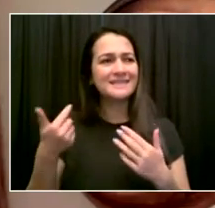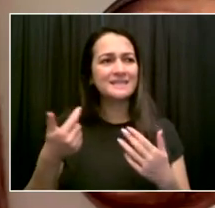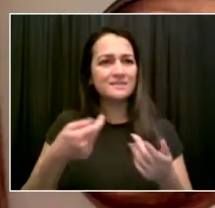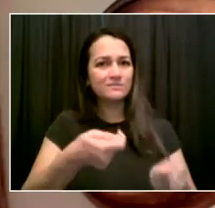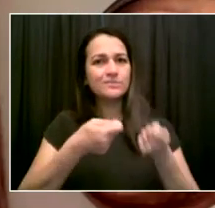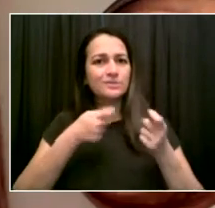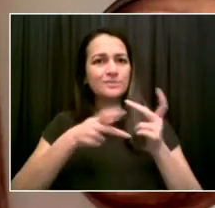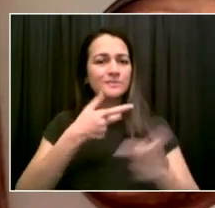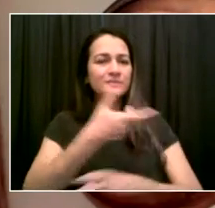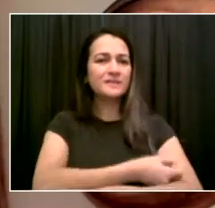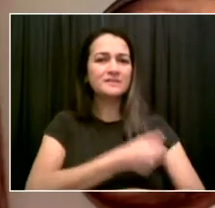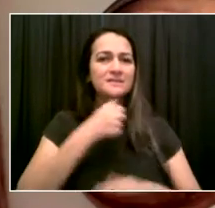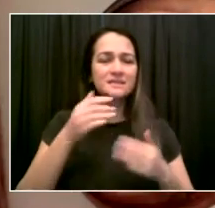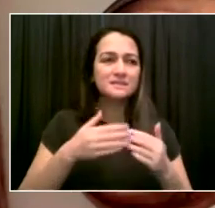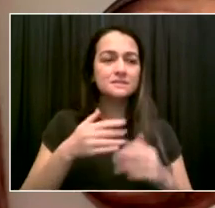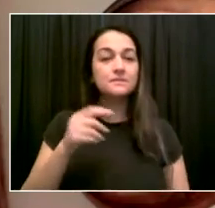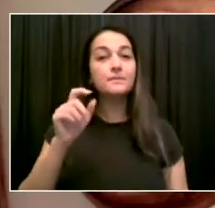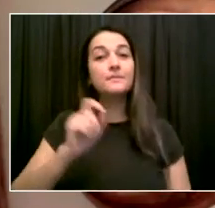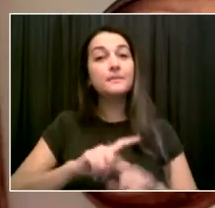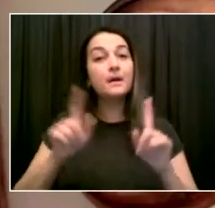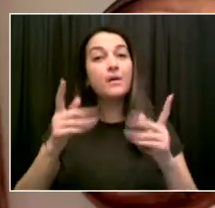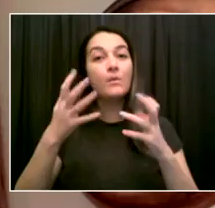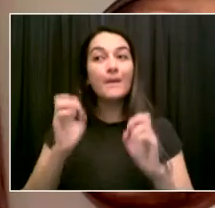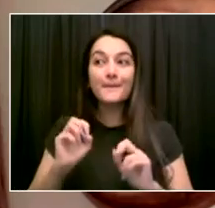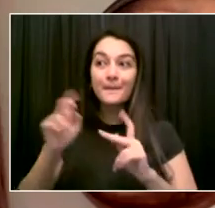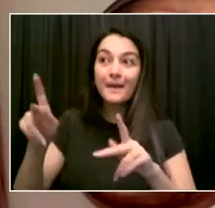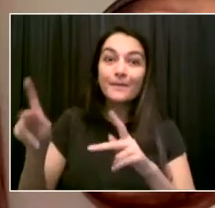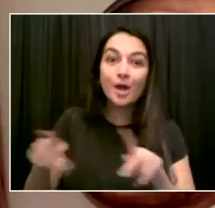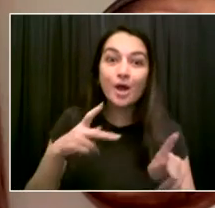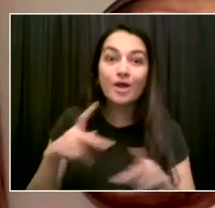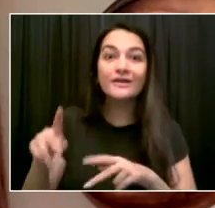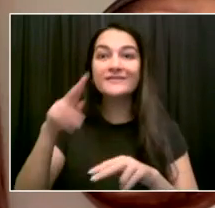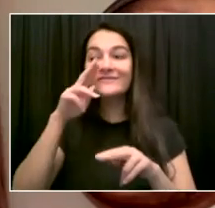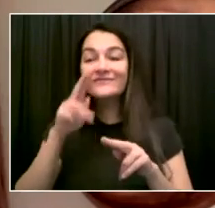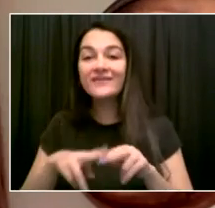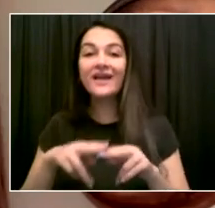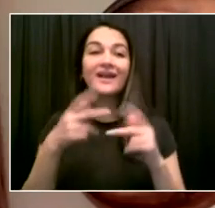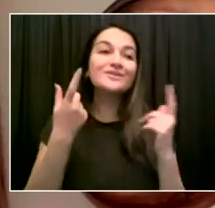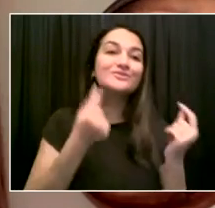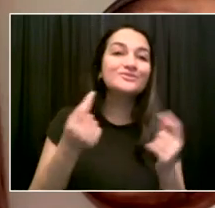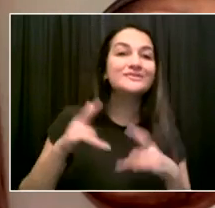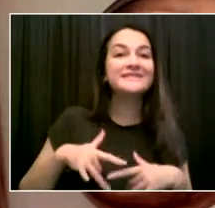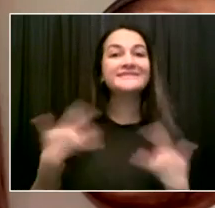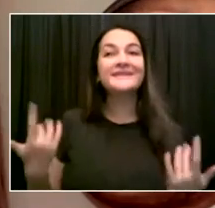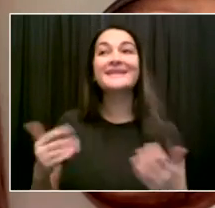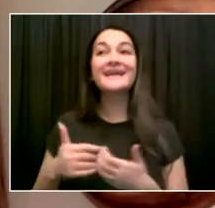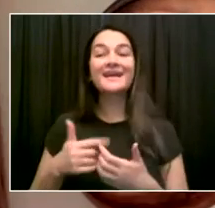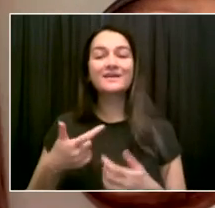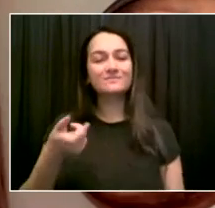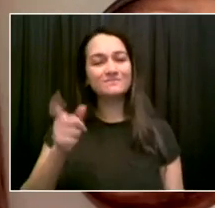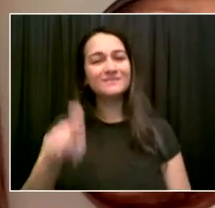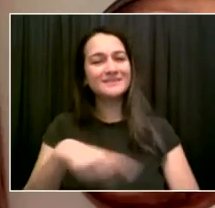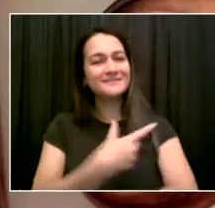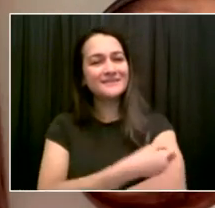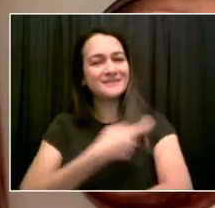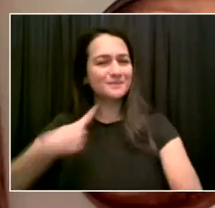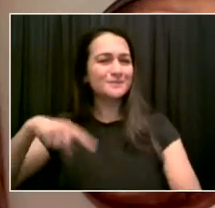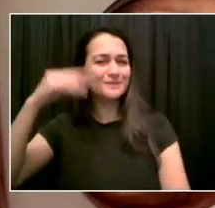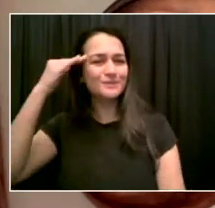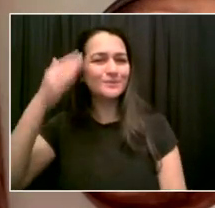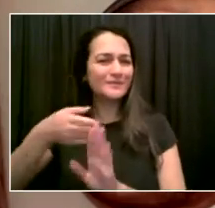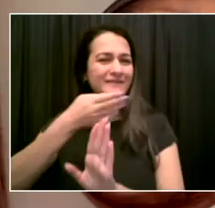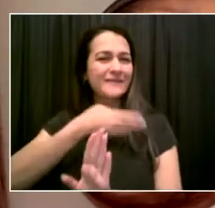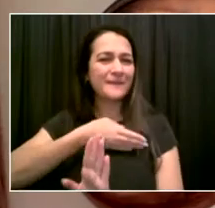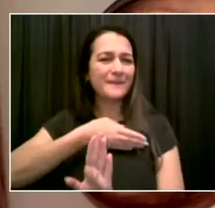And the timing is now, I believe that we can get ahead of this and make a difference in our